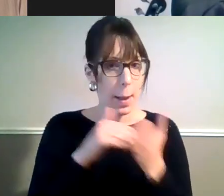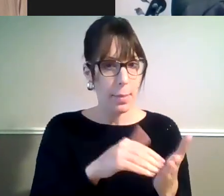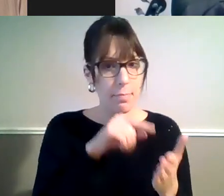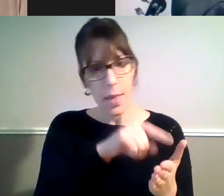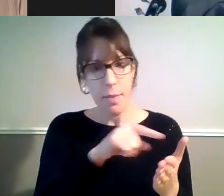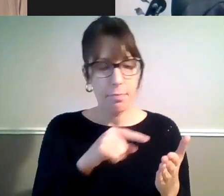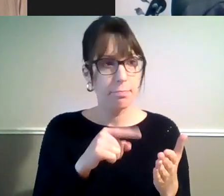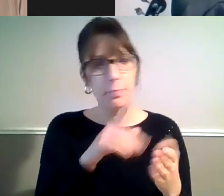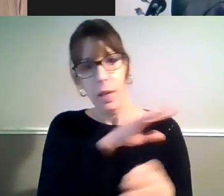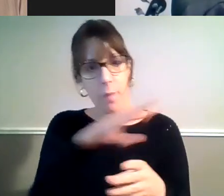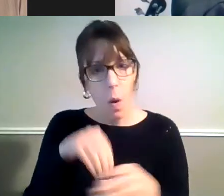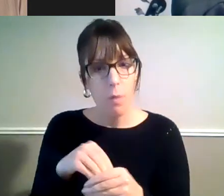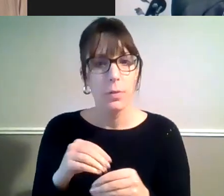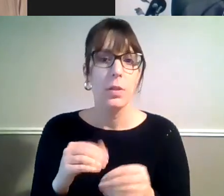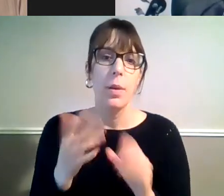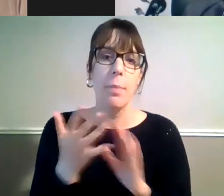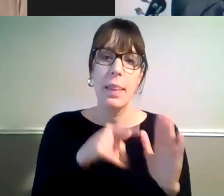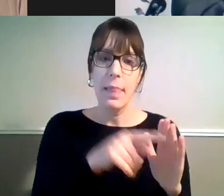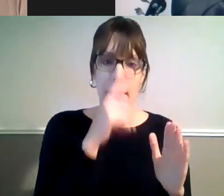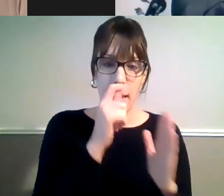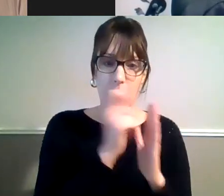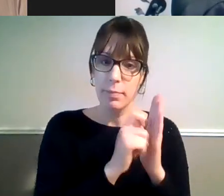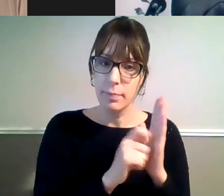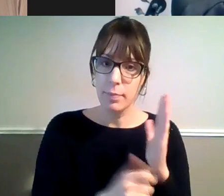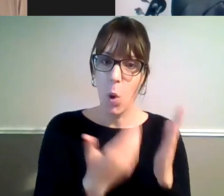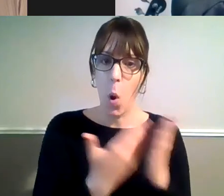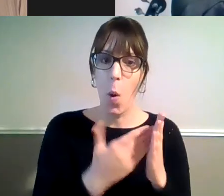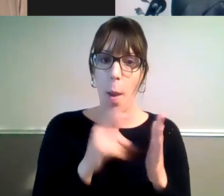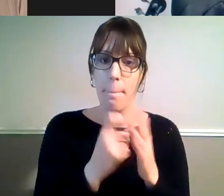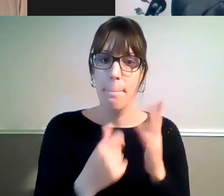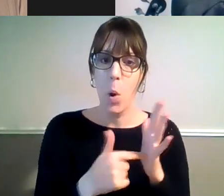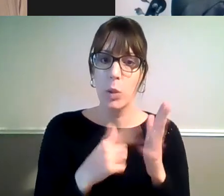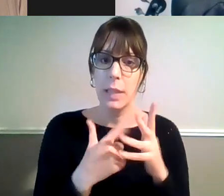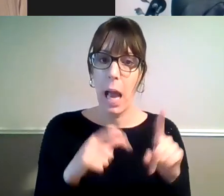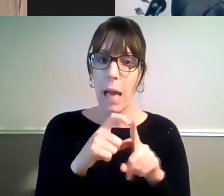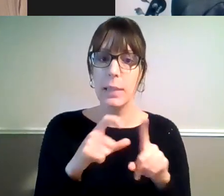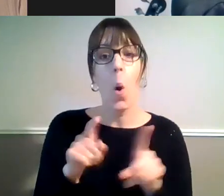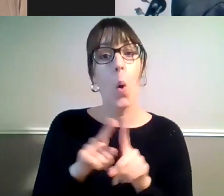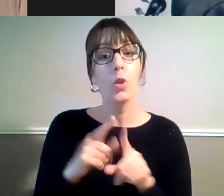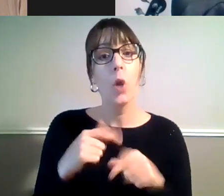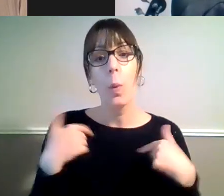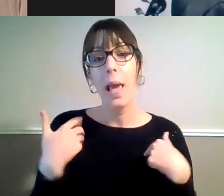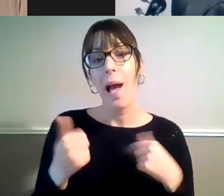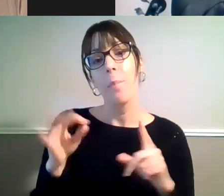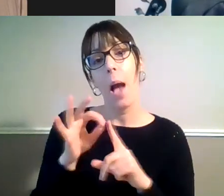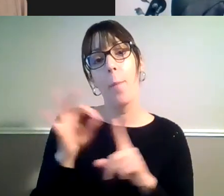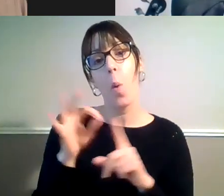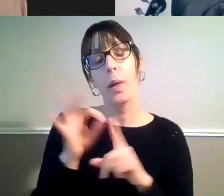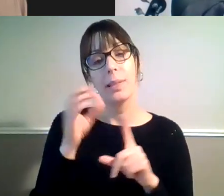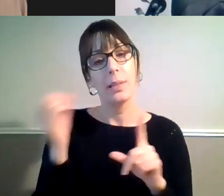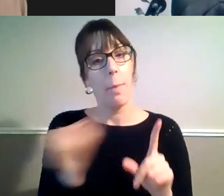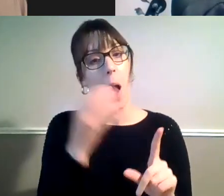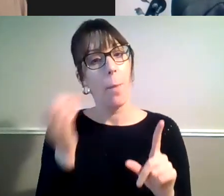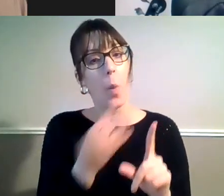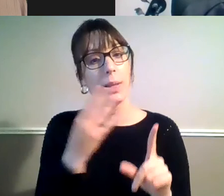you know, use the digital letter writing option. So there's things like that that will be happening. We've also got a PowerPoint presentation that we're going to be rolling out in the